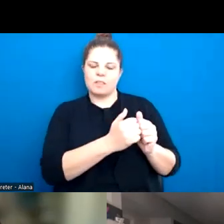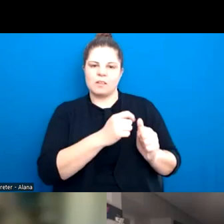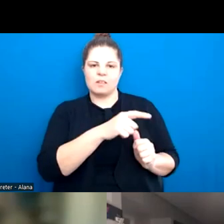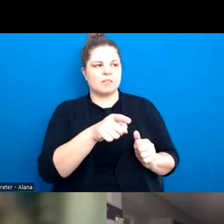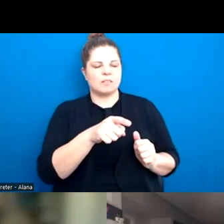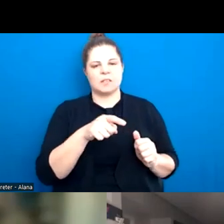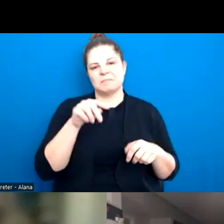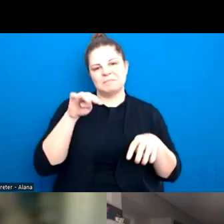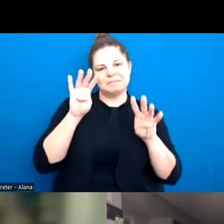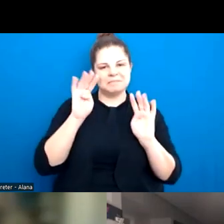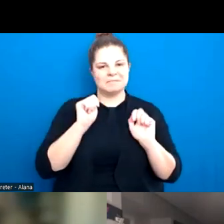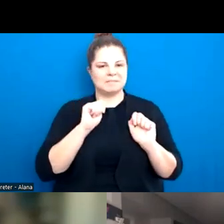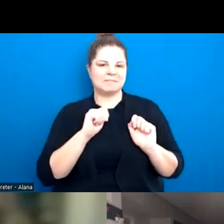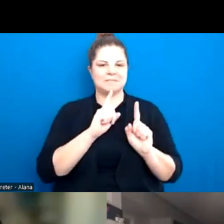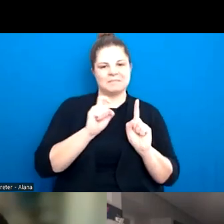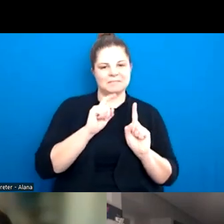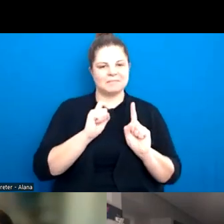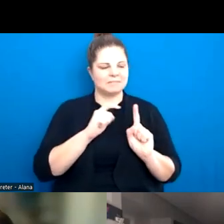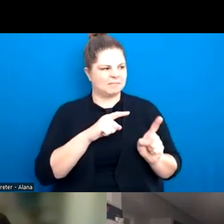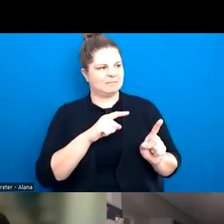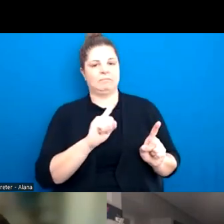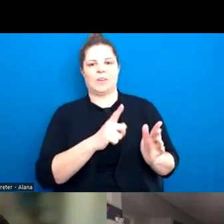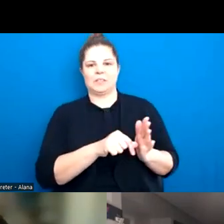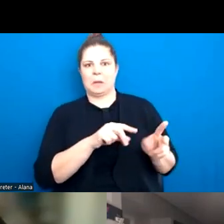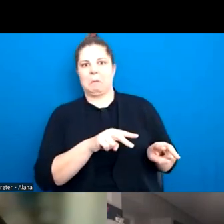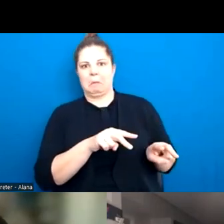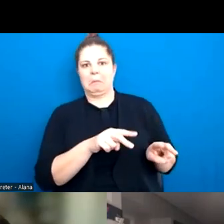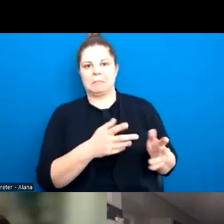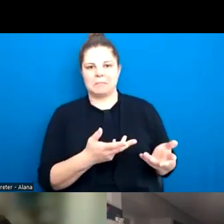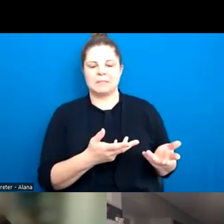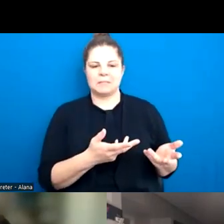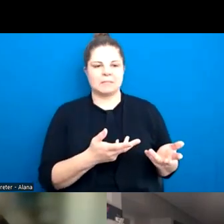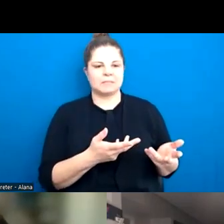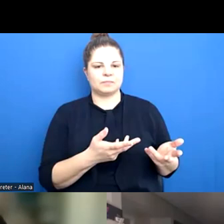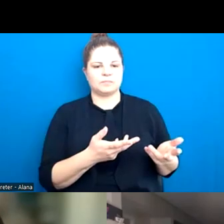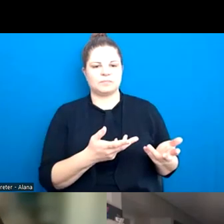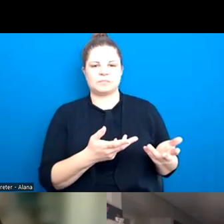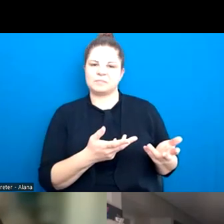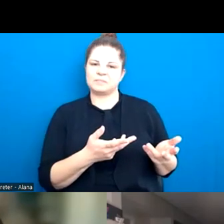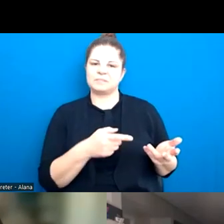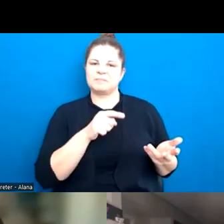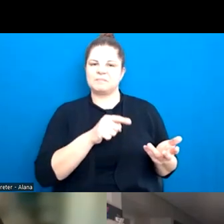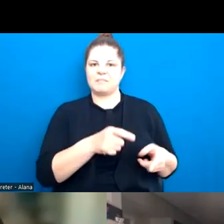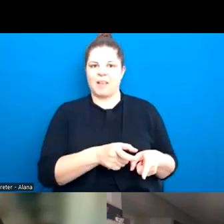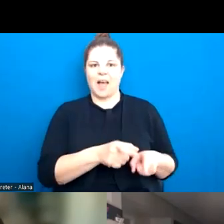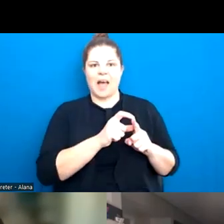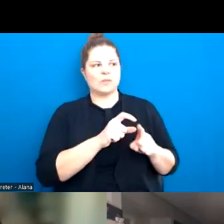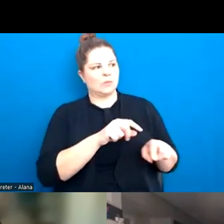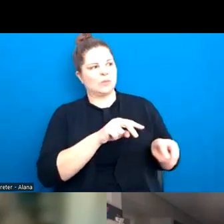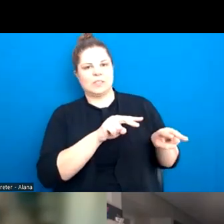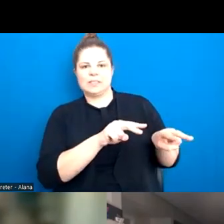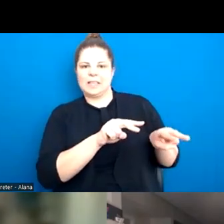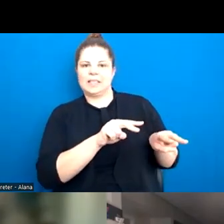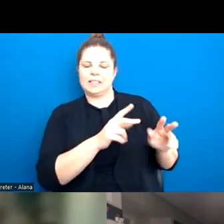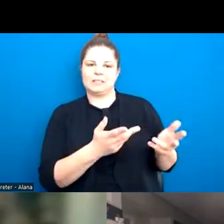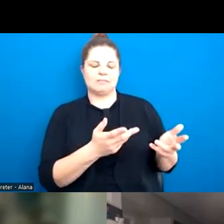flutter their eyelids for the first time at, at, at someone at school or whatever. It's, it's hard to know sometimes